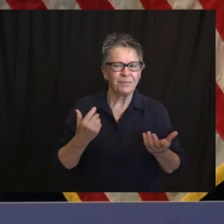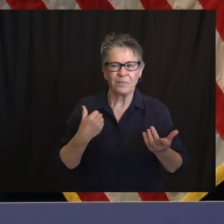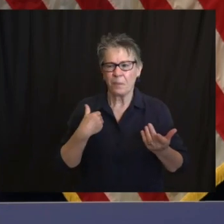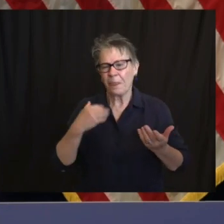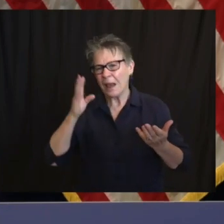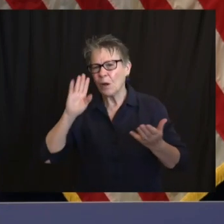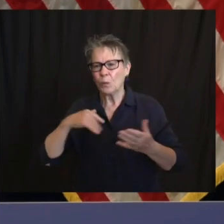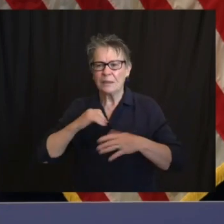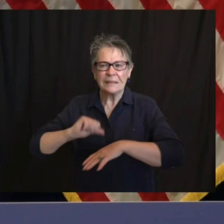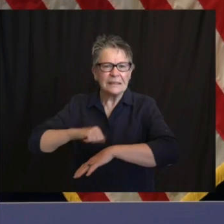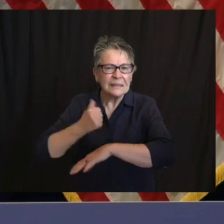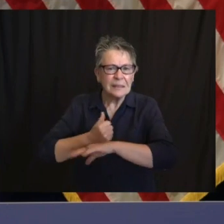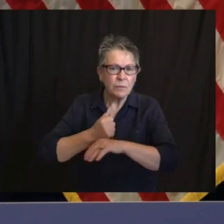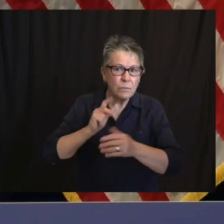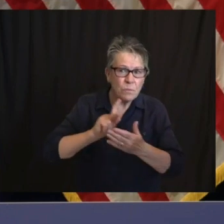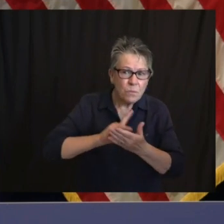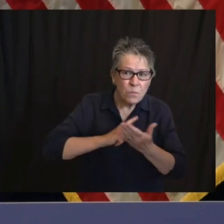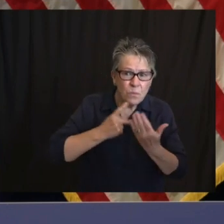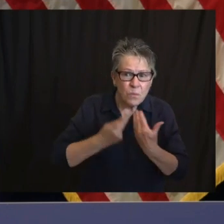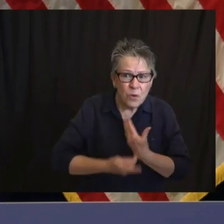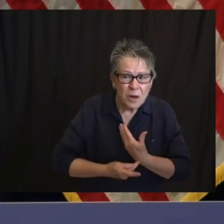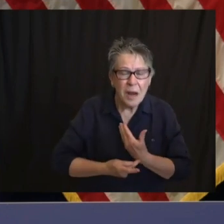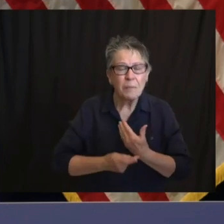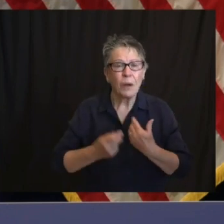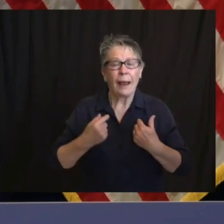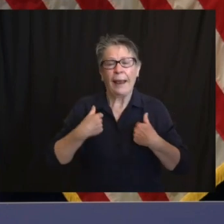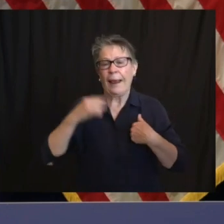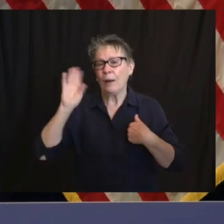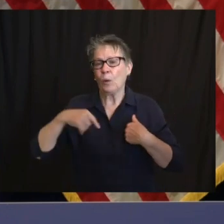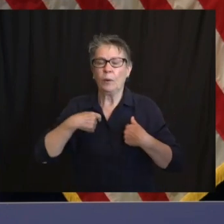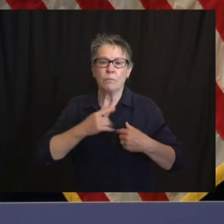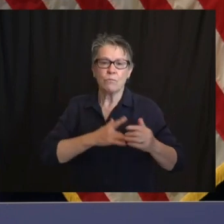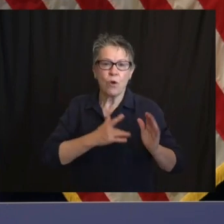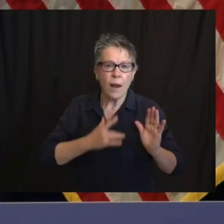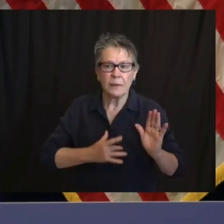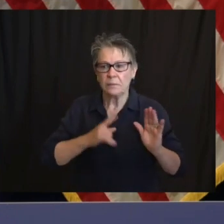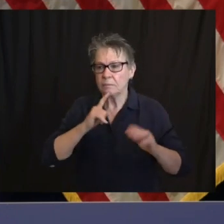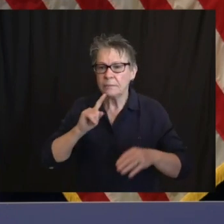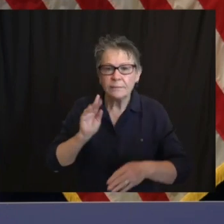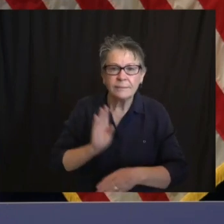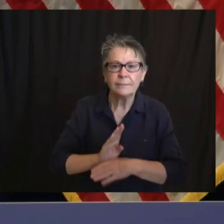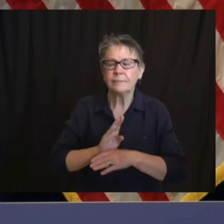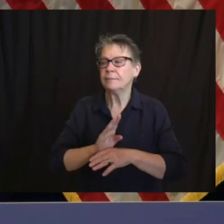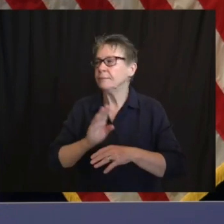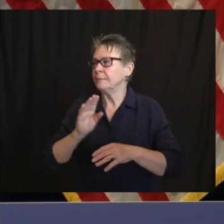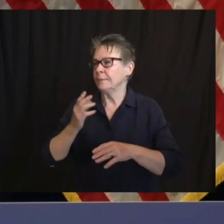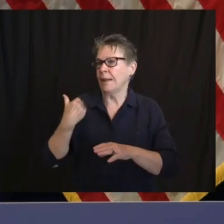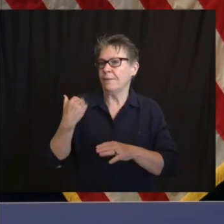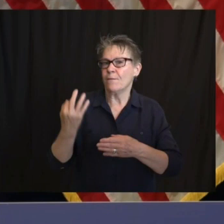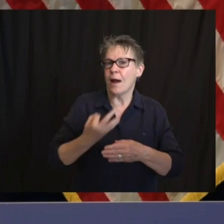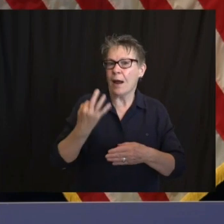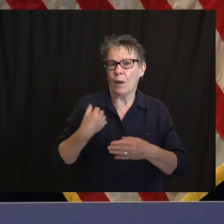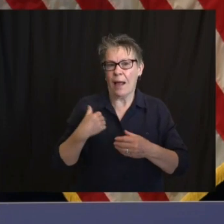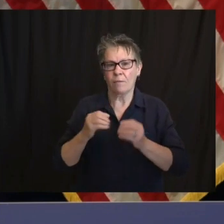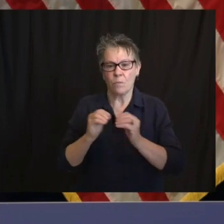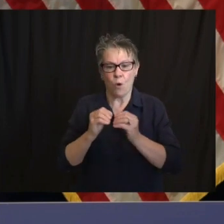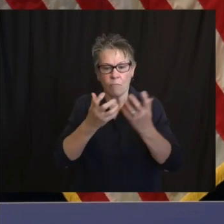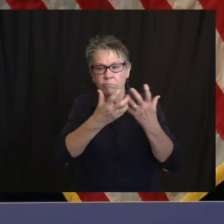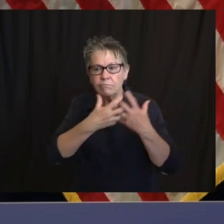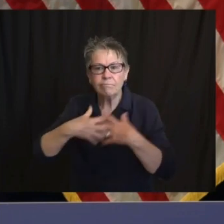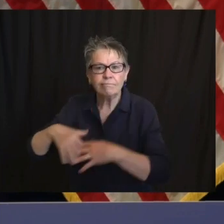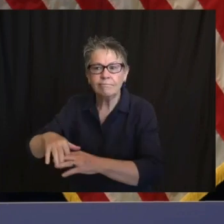on Friday and I said, give us around 10 days. I'll still stick with maybe a week or so to answer, to address